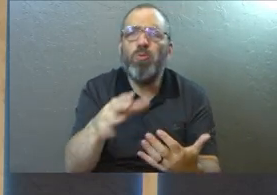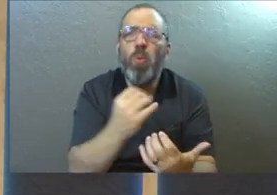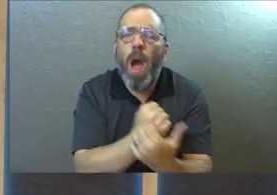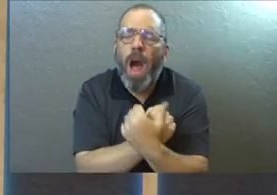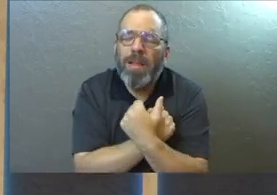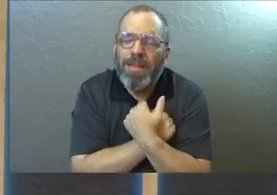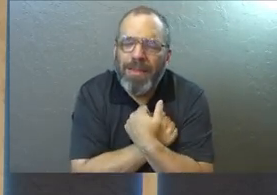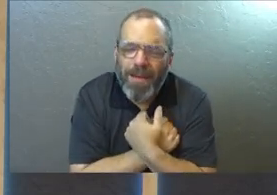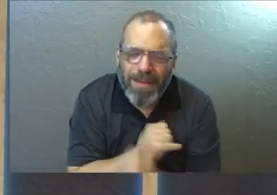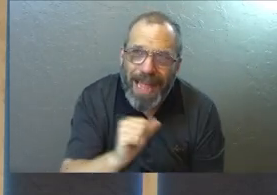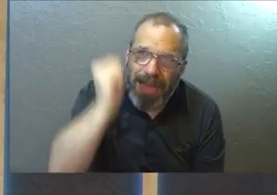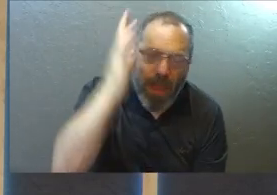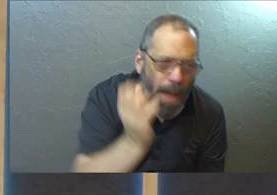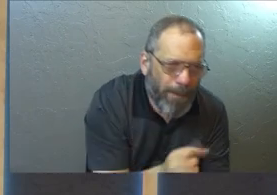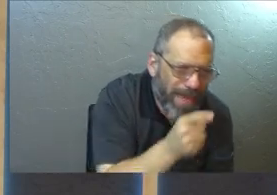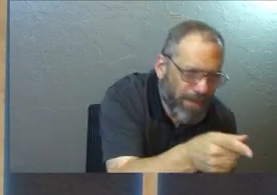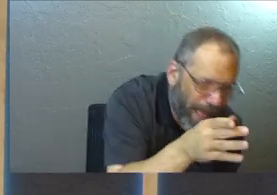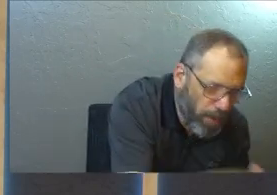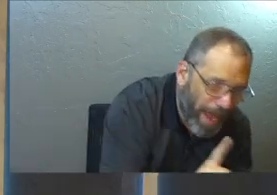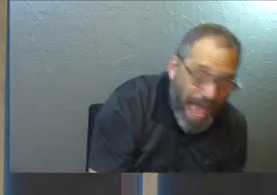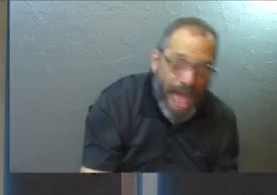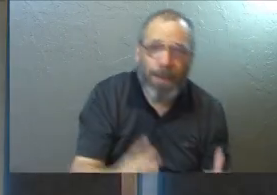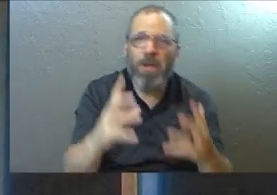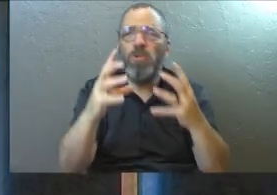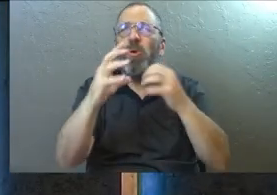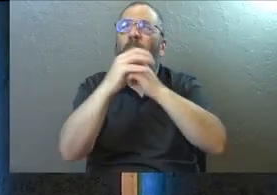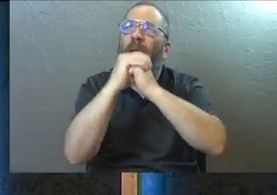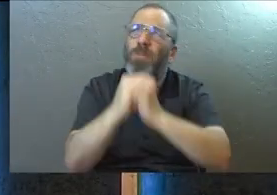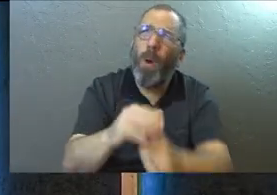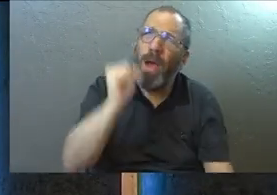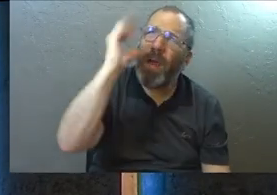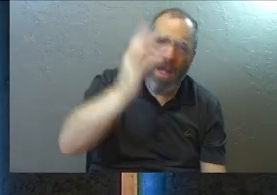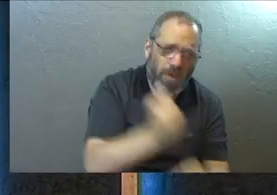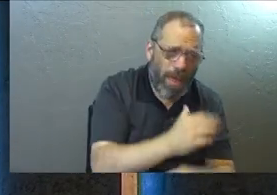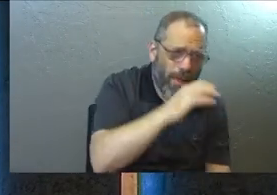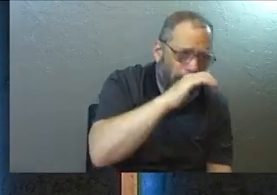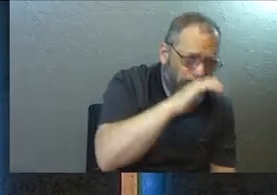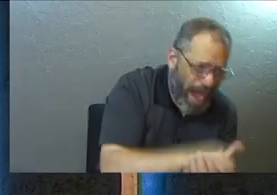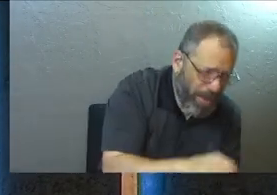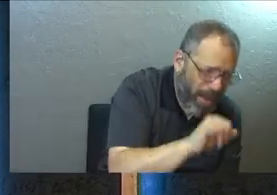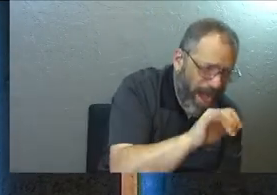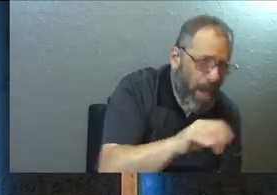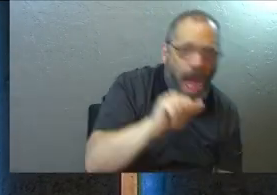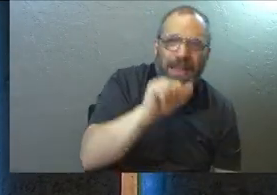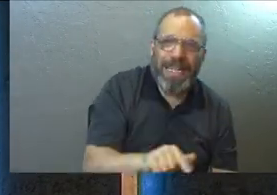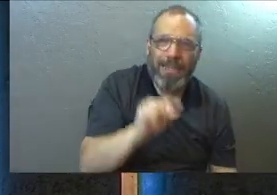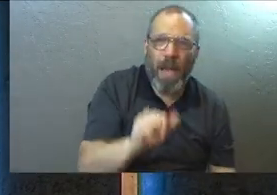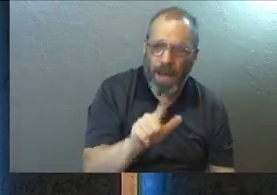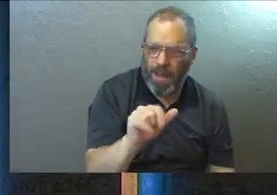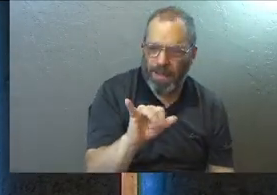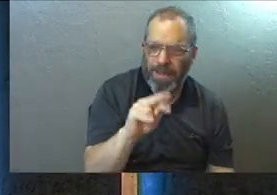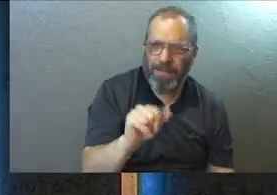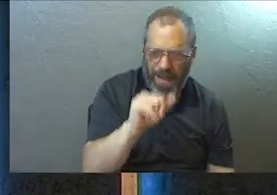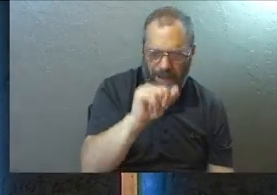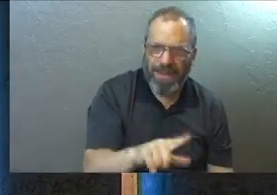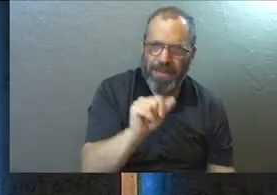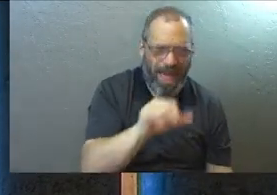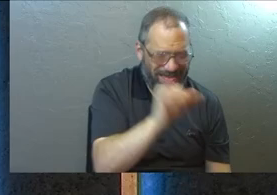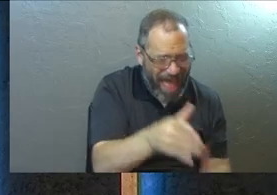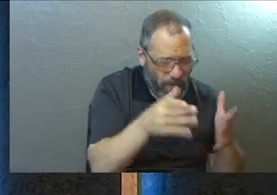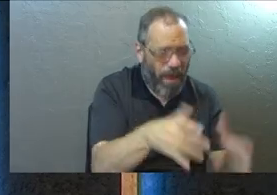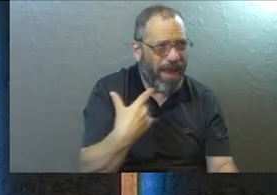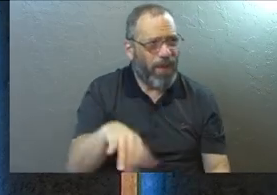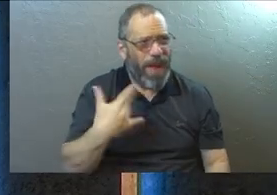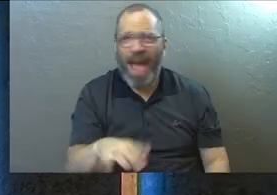fact that God made them this way? How about you adore the fact that God made my wife Linda exactly like this?